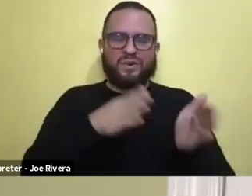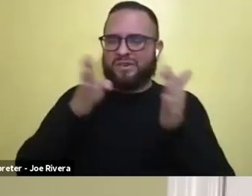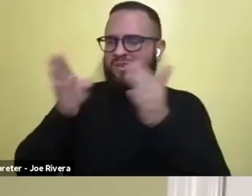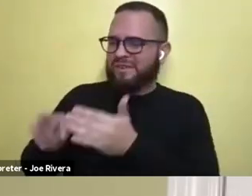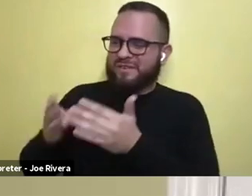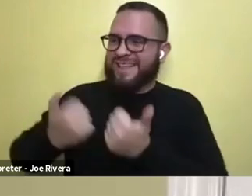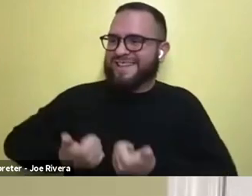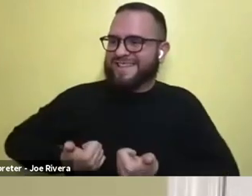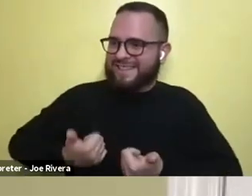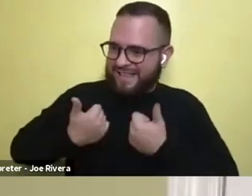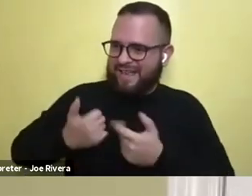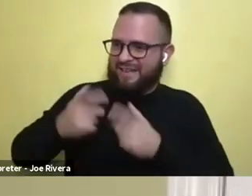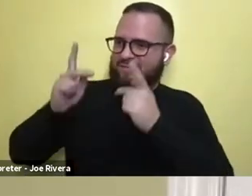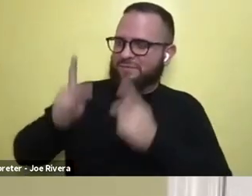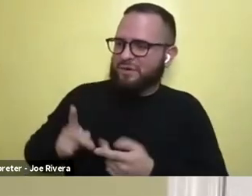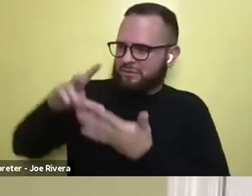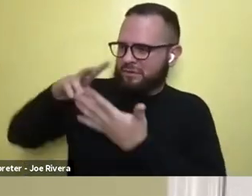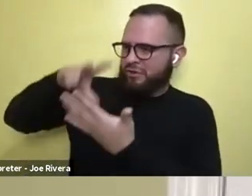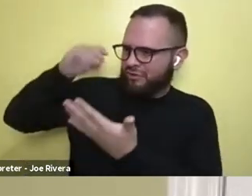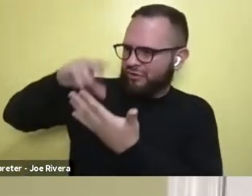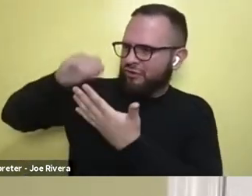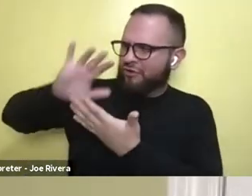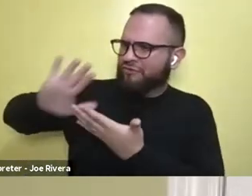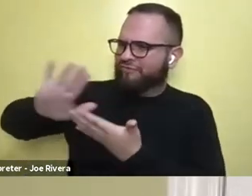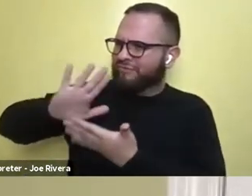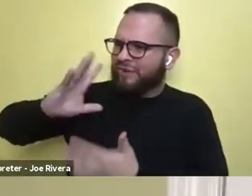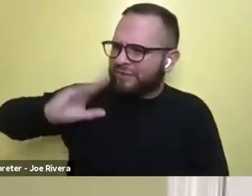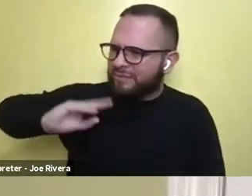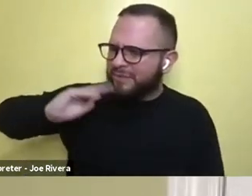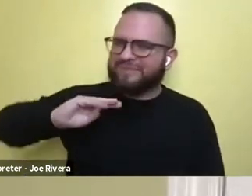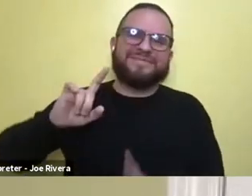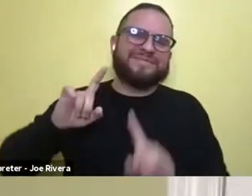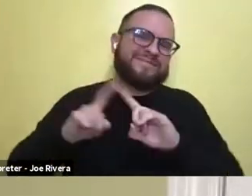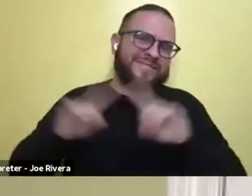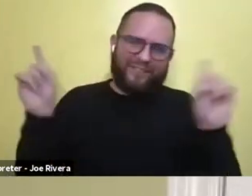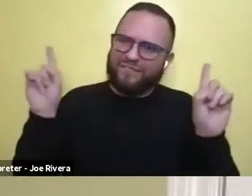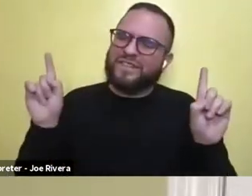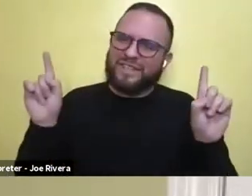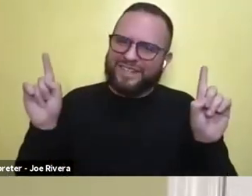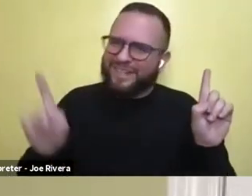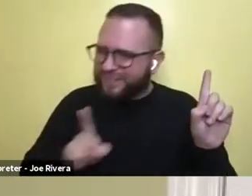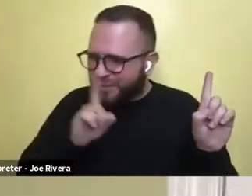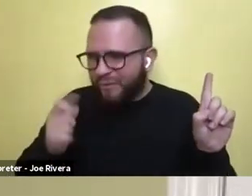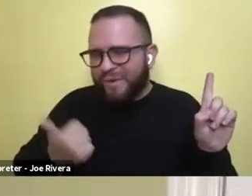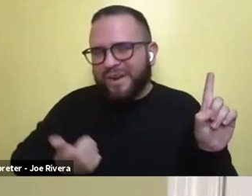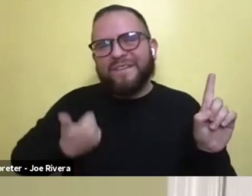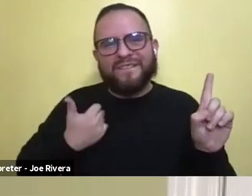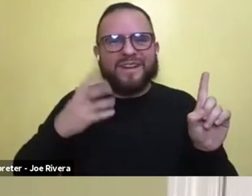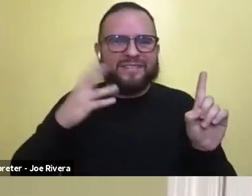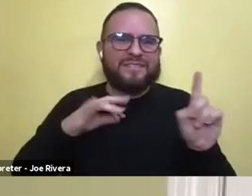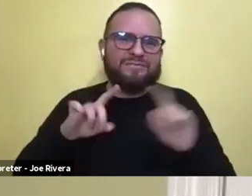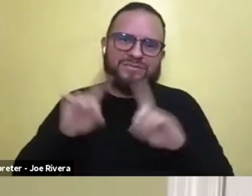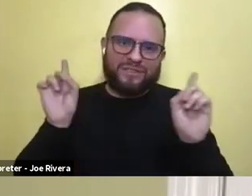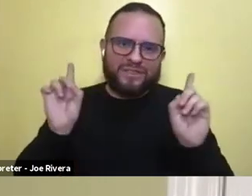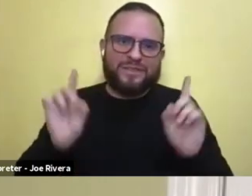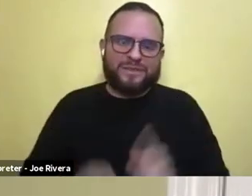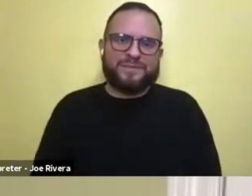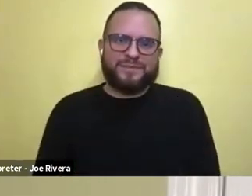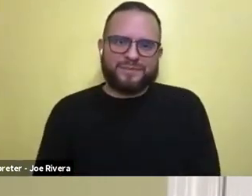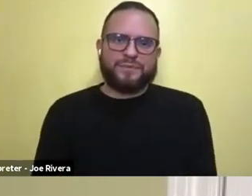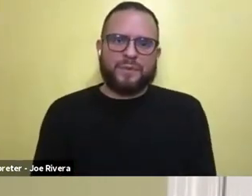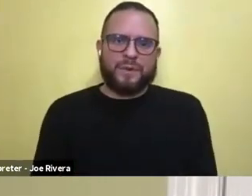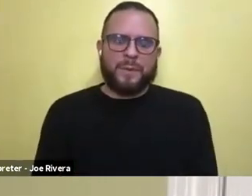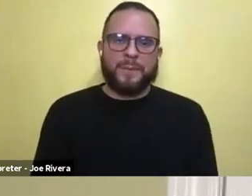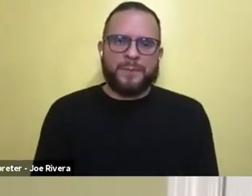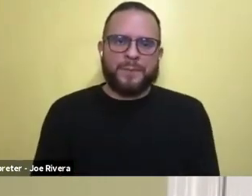life and learn from someone's experience, real life experience. Um, and what drew